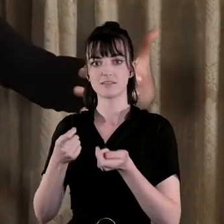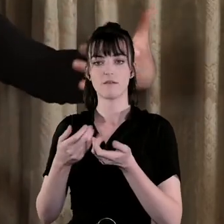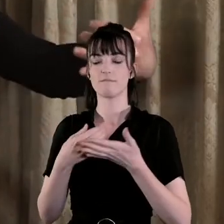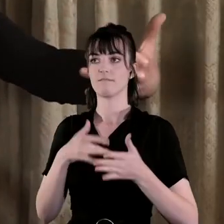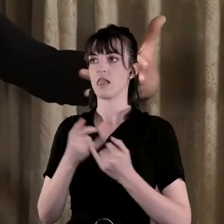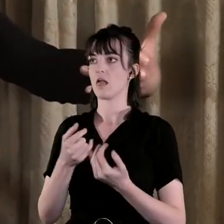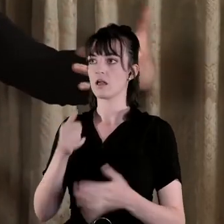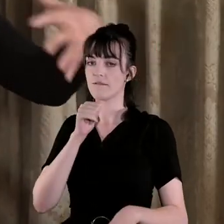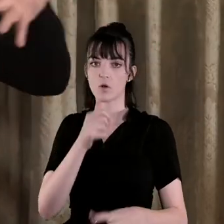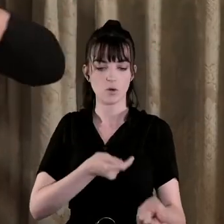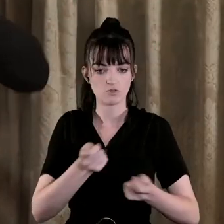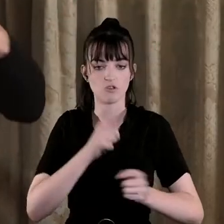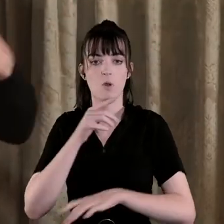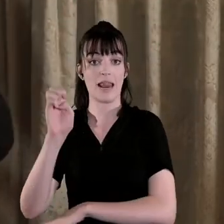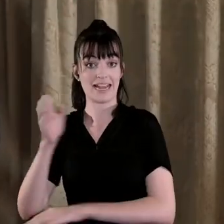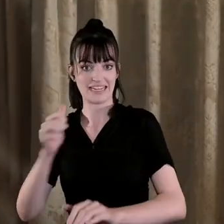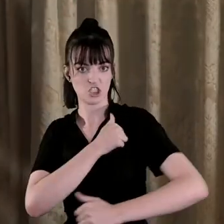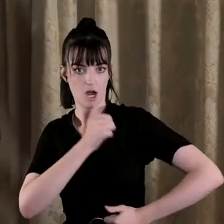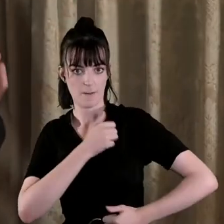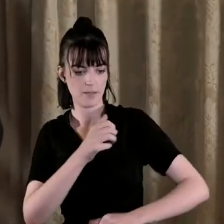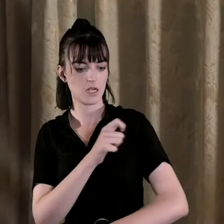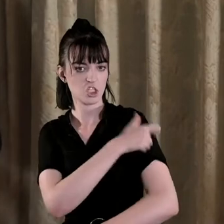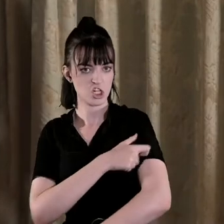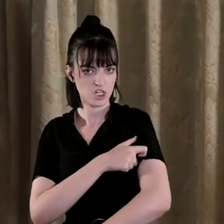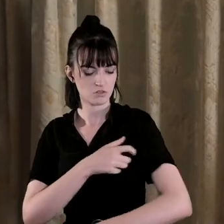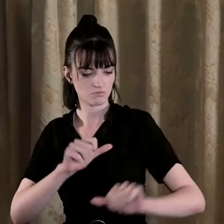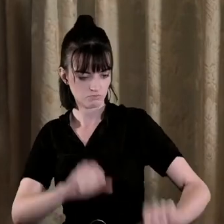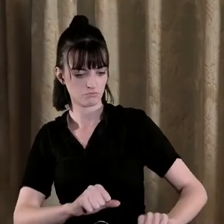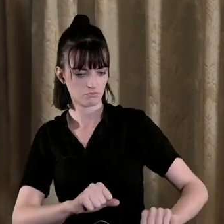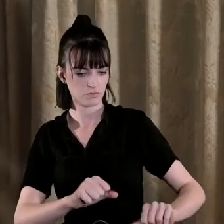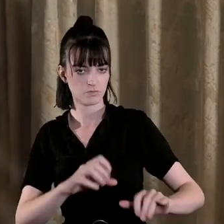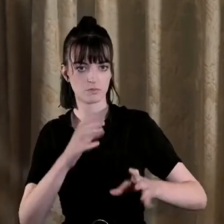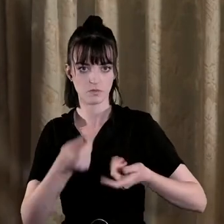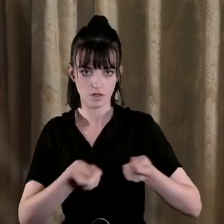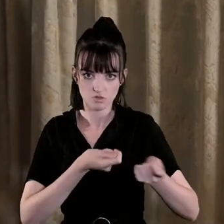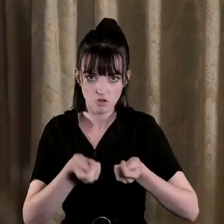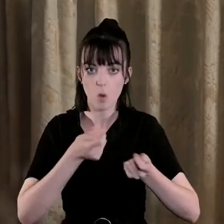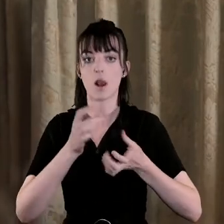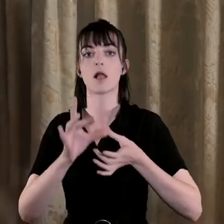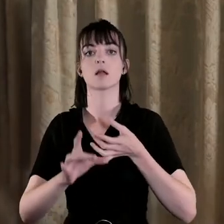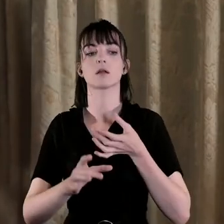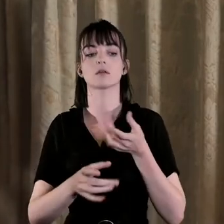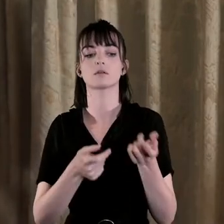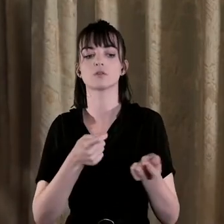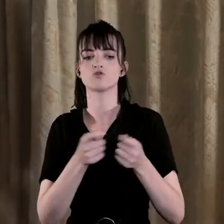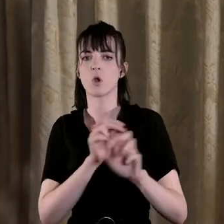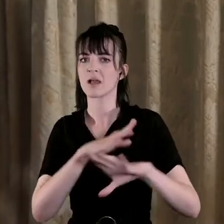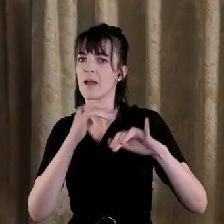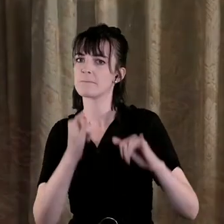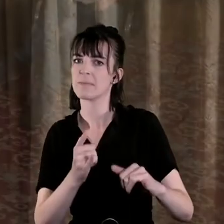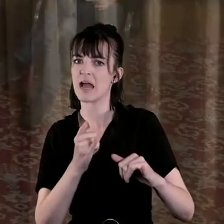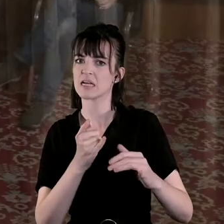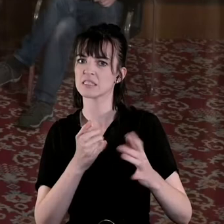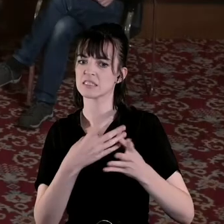British Army security forces that basically are constraining I think how badly things can fall apart I suppose